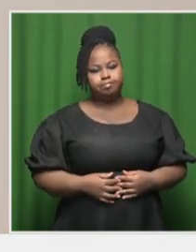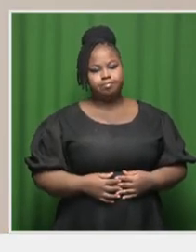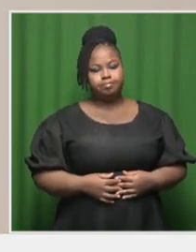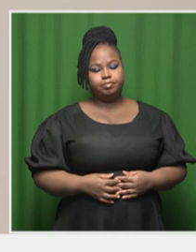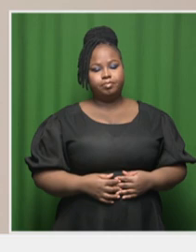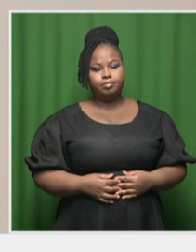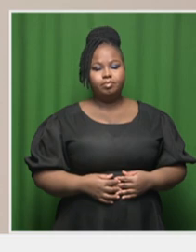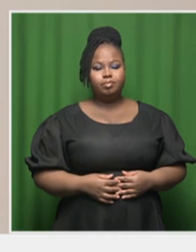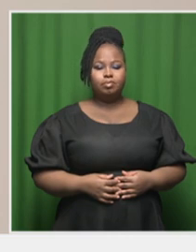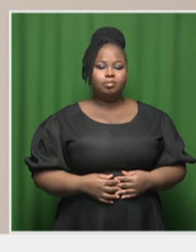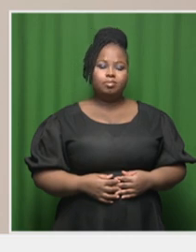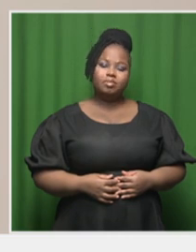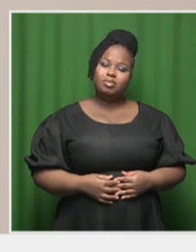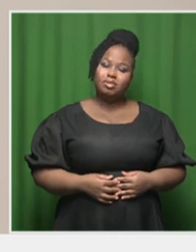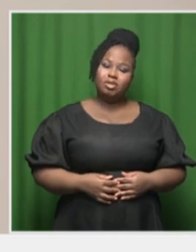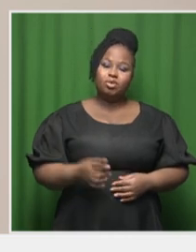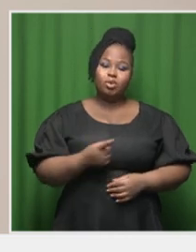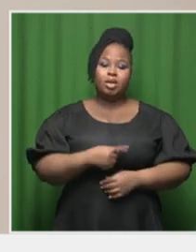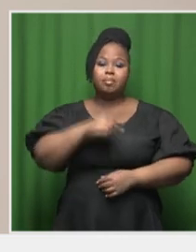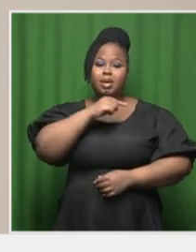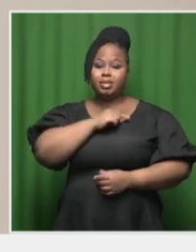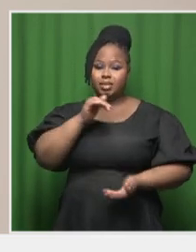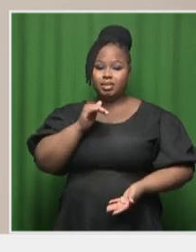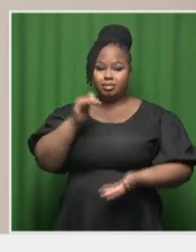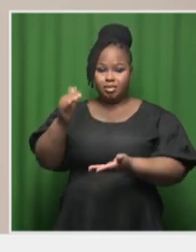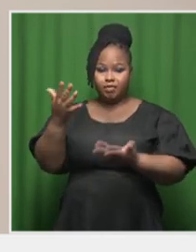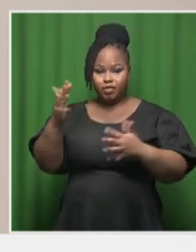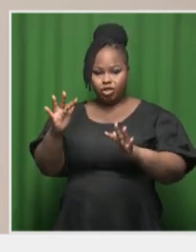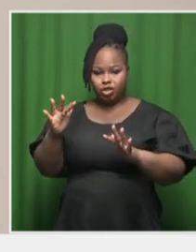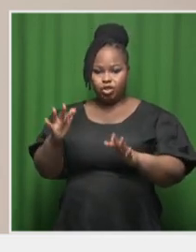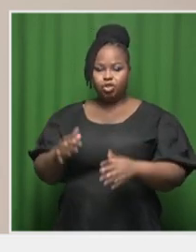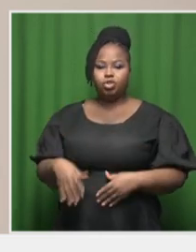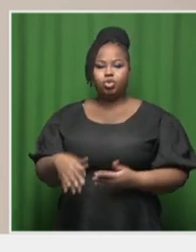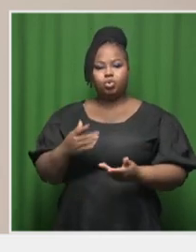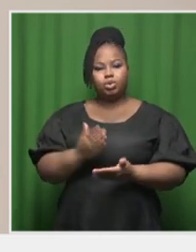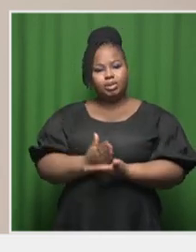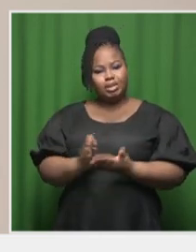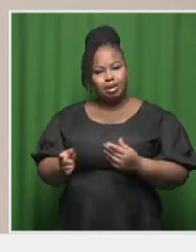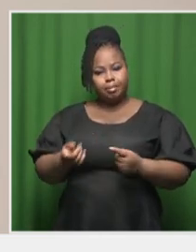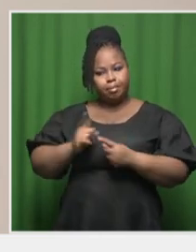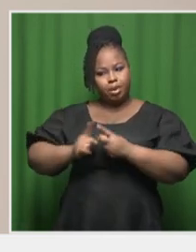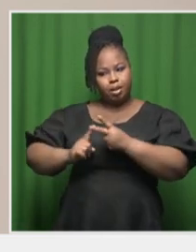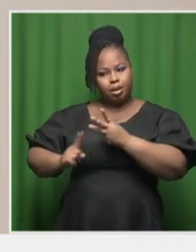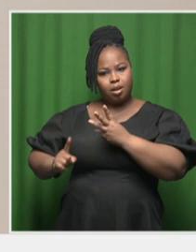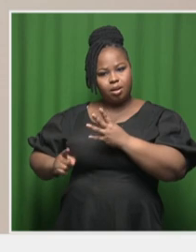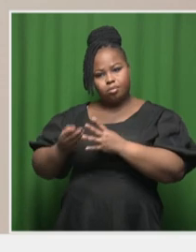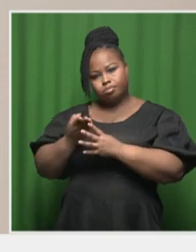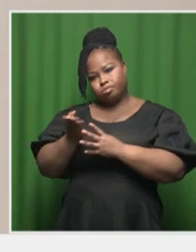There has been capacity that had been allocated to various players in the industry.